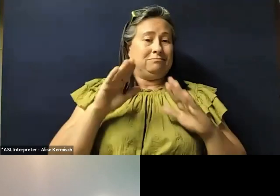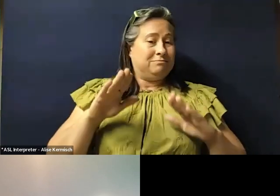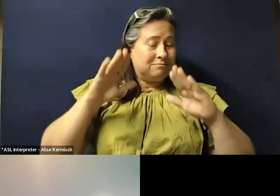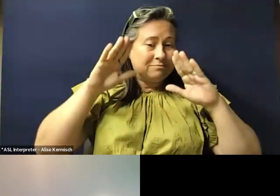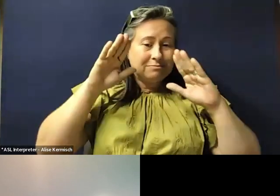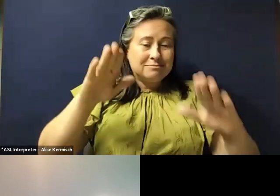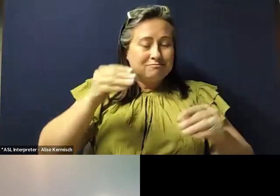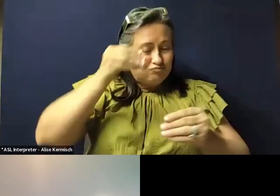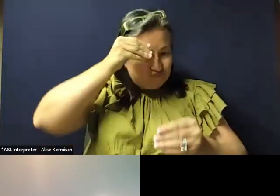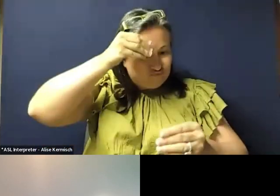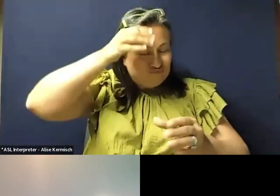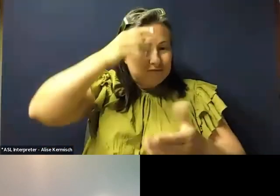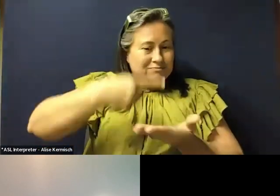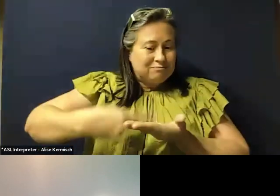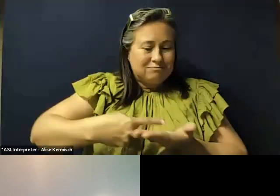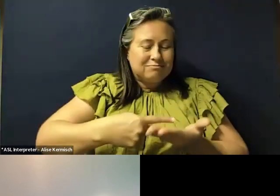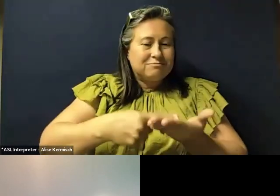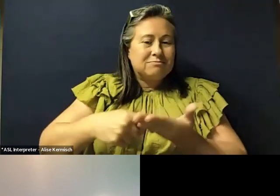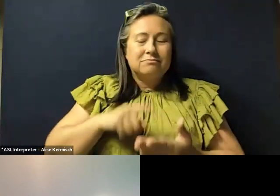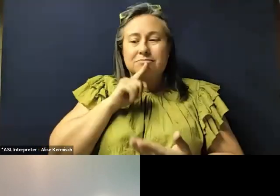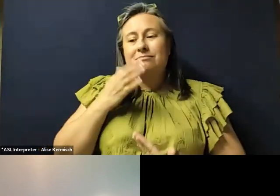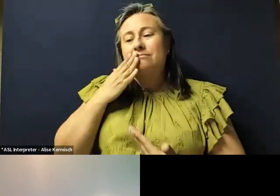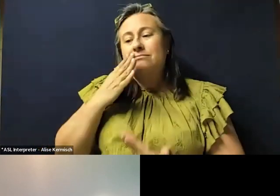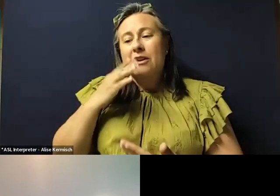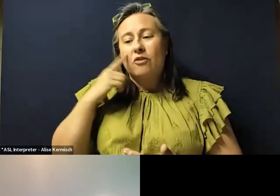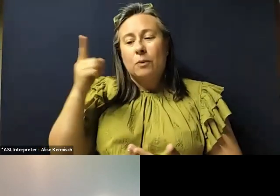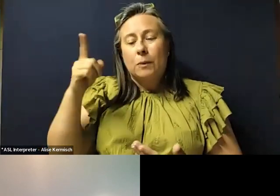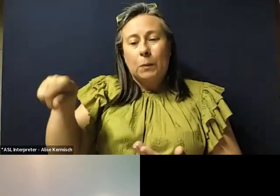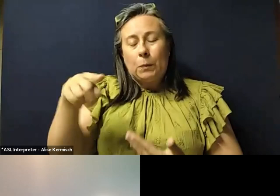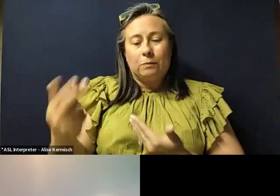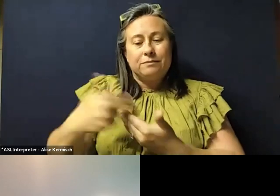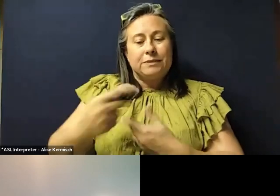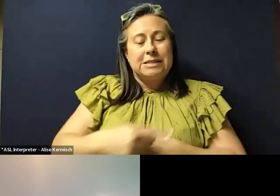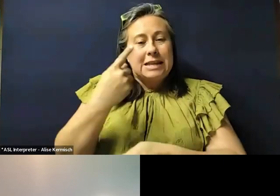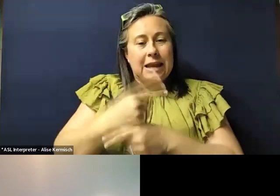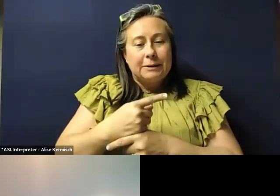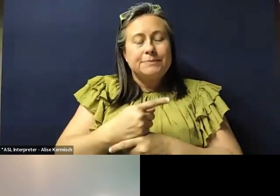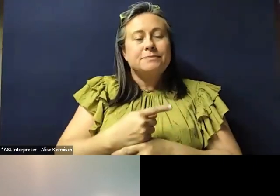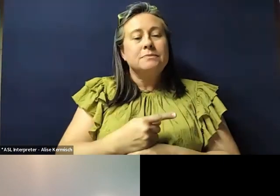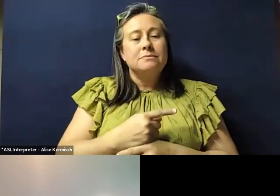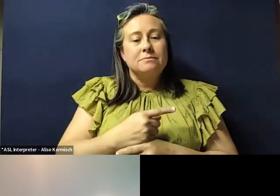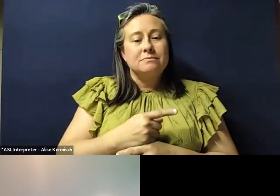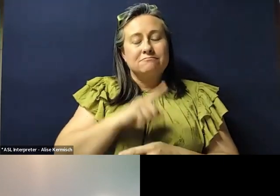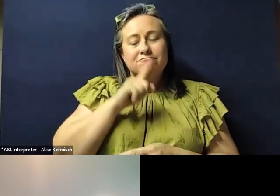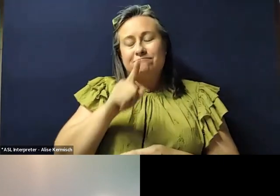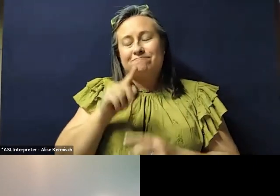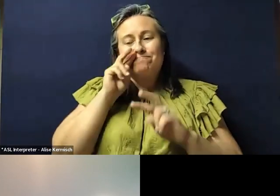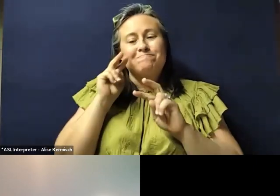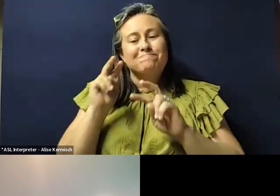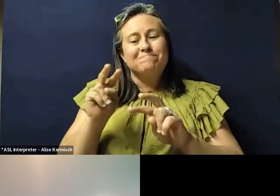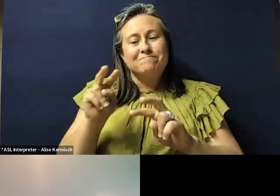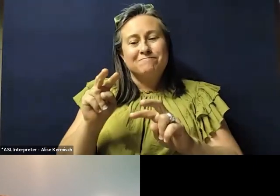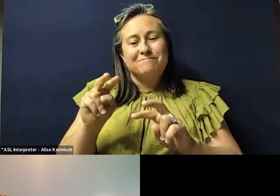enlightening discussion. And we are very thankful that all of you joined us here today, and we are very much looking forward,